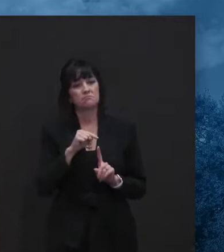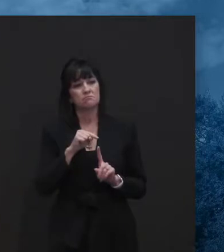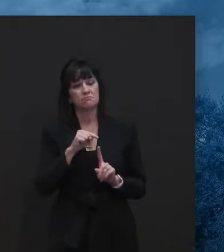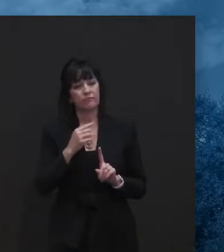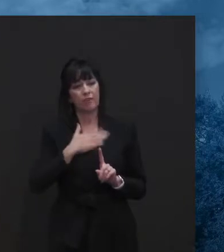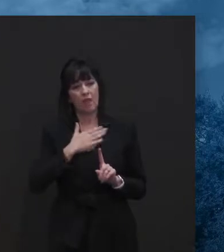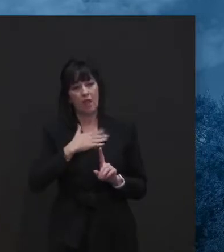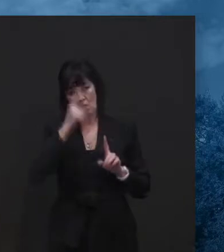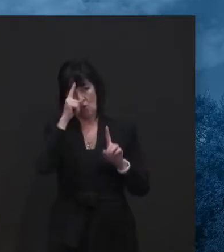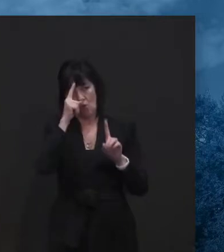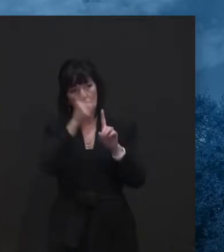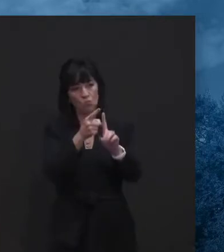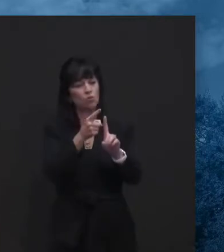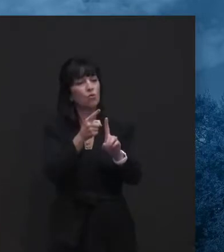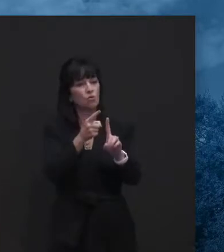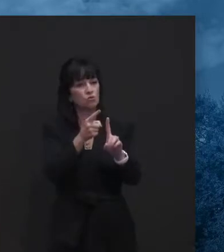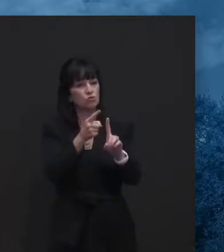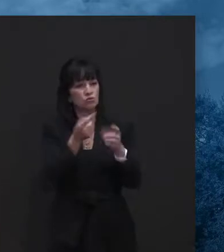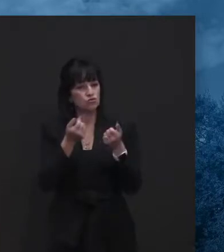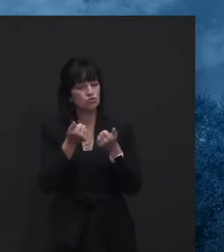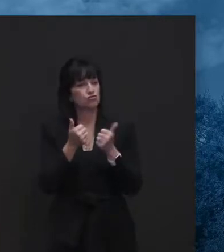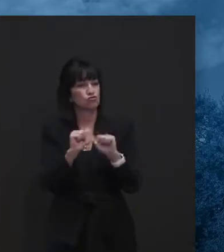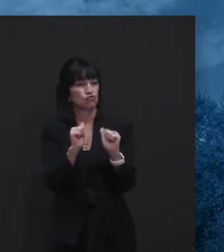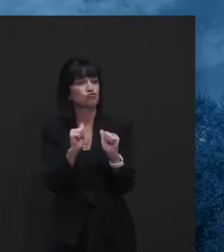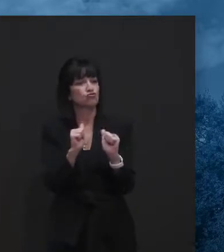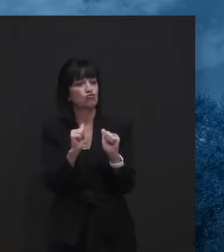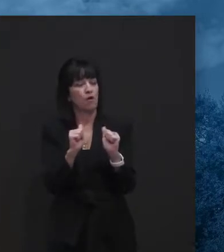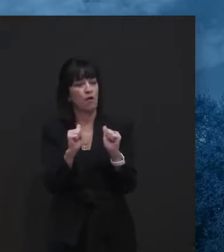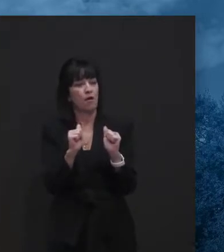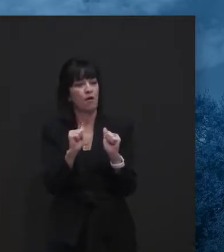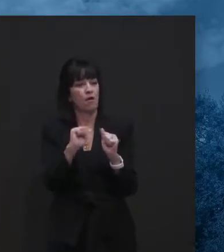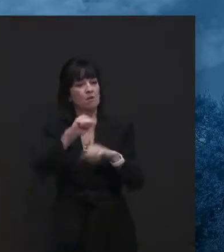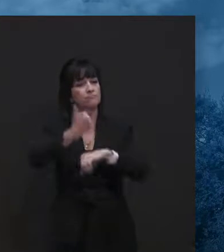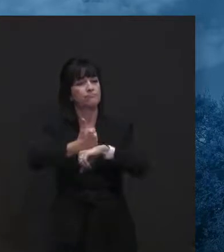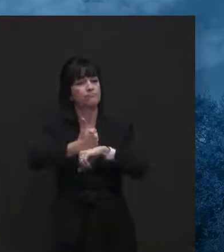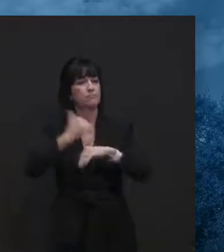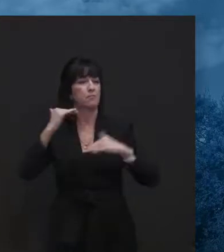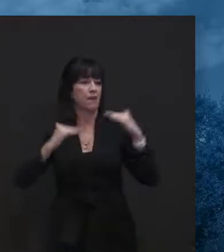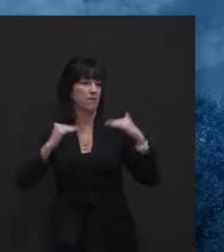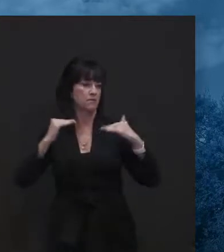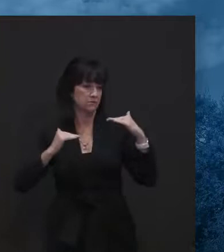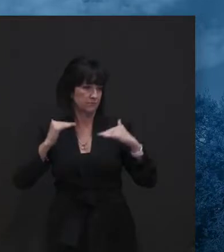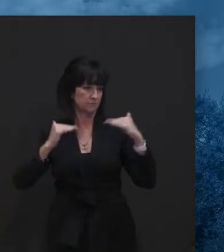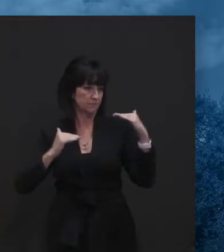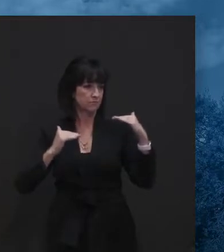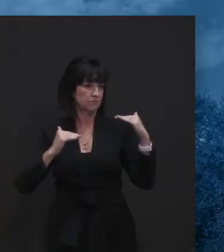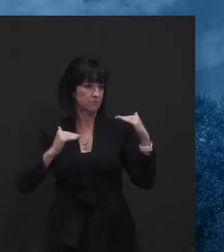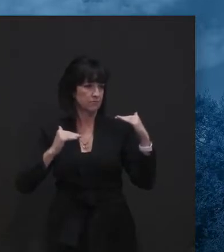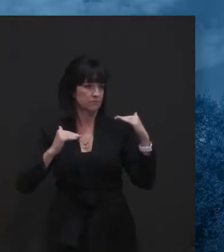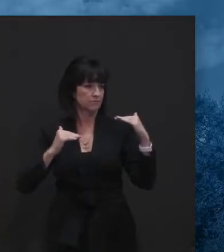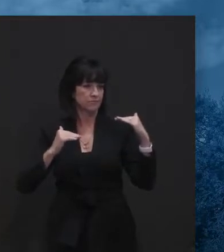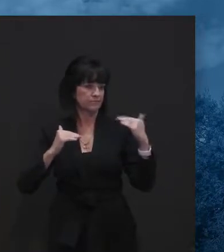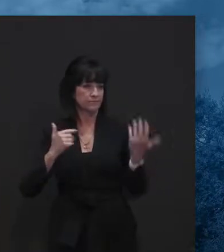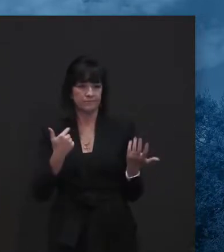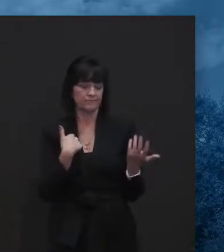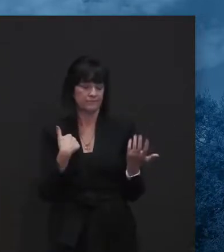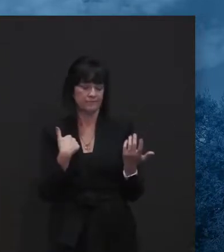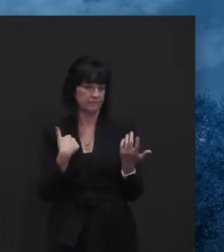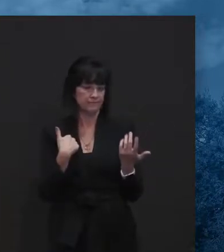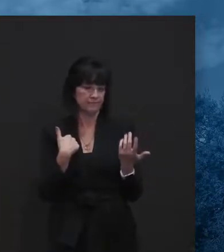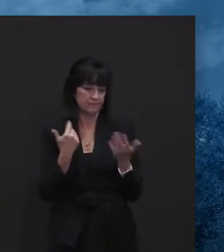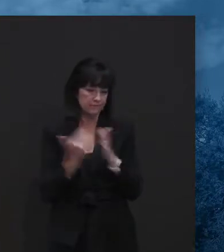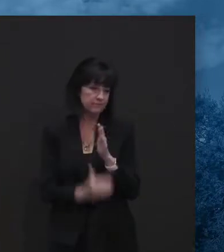objective, uh, of trying to strike the right balance, right? I've been saying this till I'm red in the face